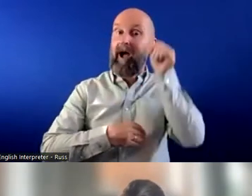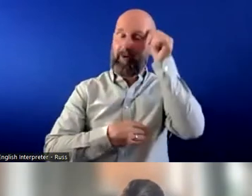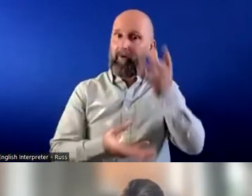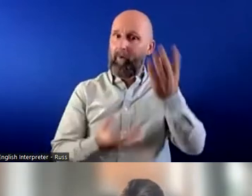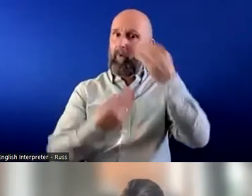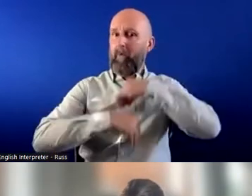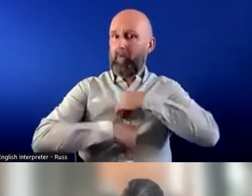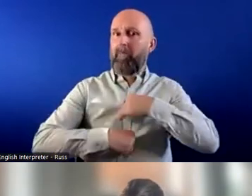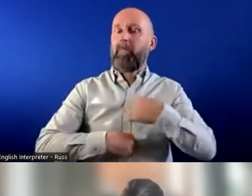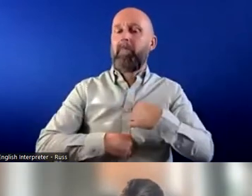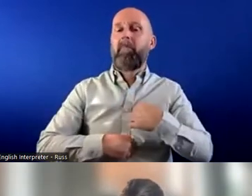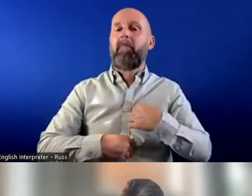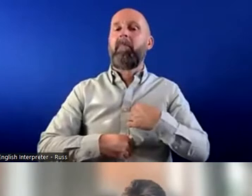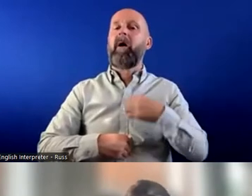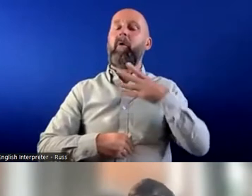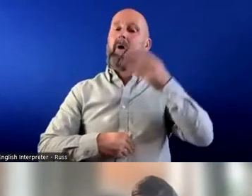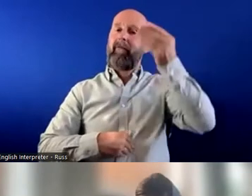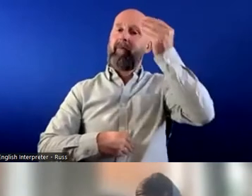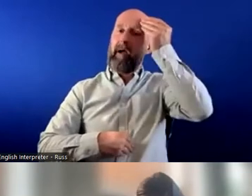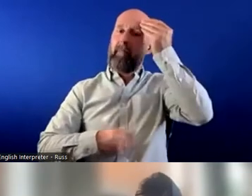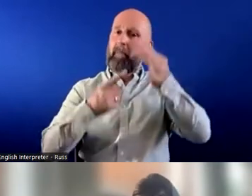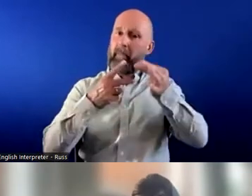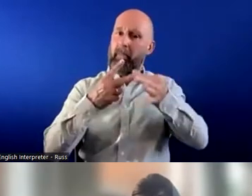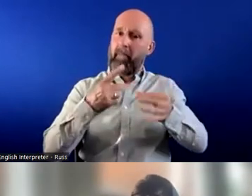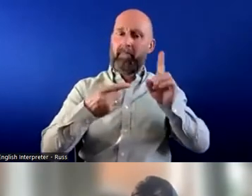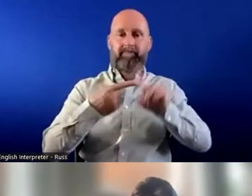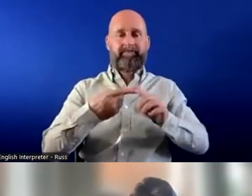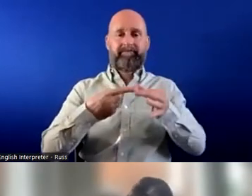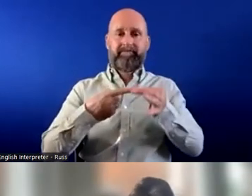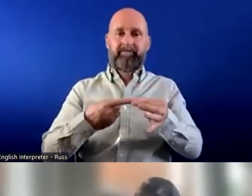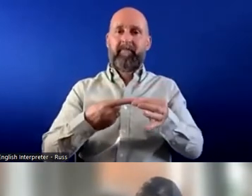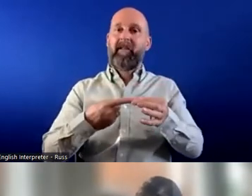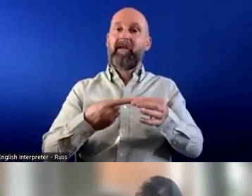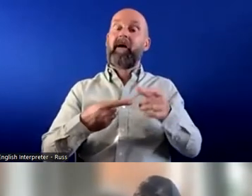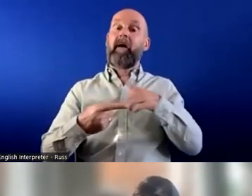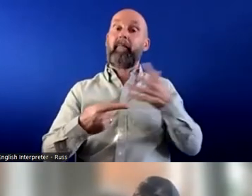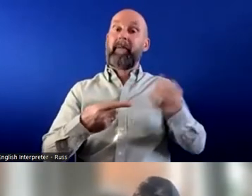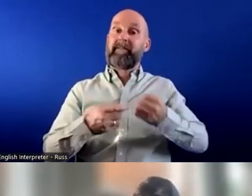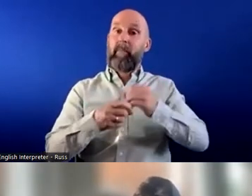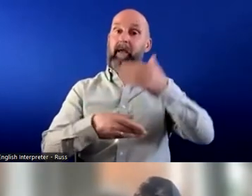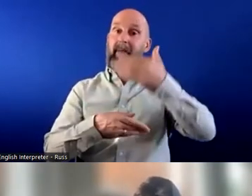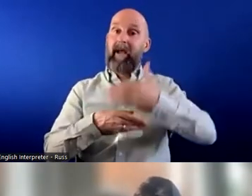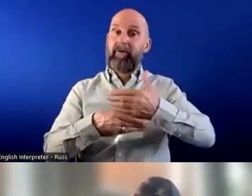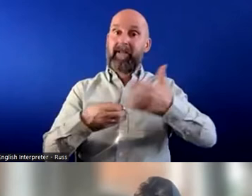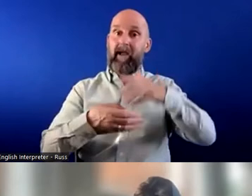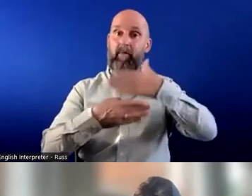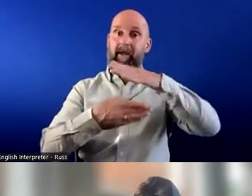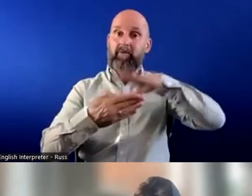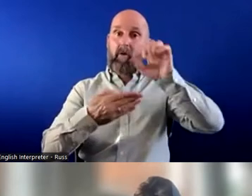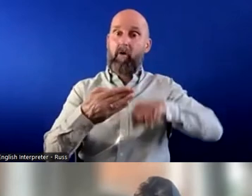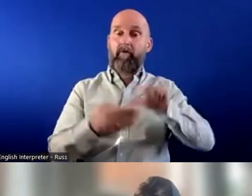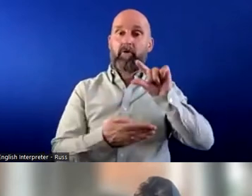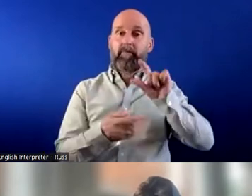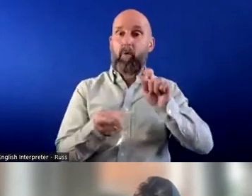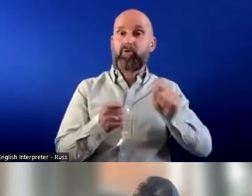I think takeouts that I've had from this which is in terms of business without barriers and removing those barriers small changes